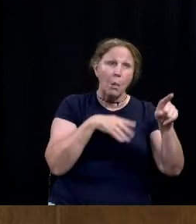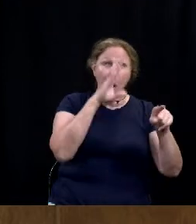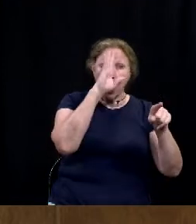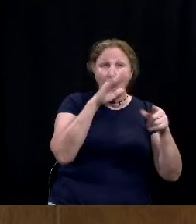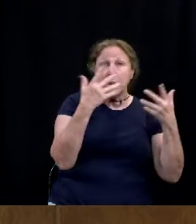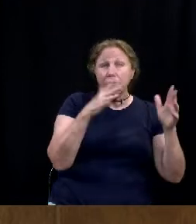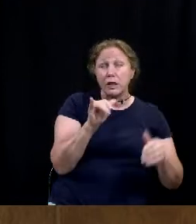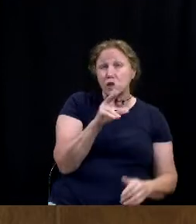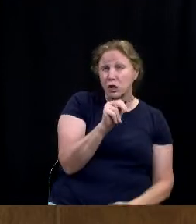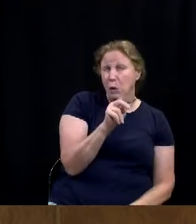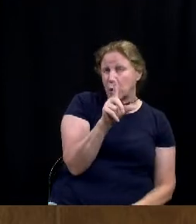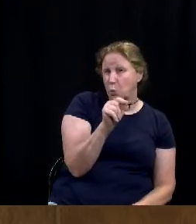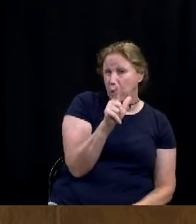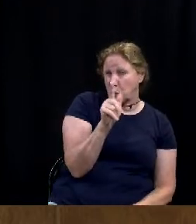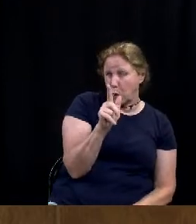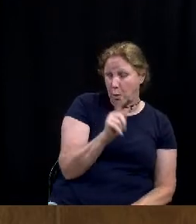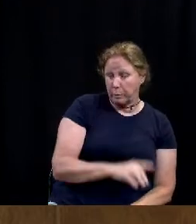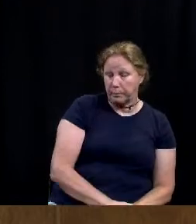2021.